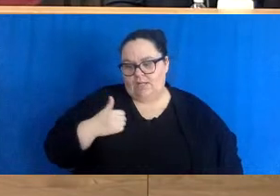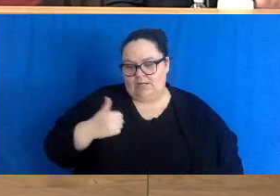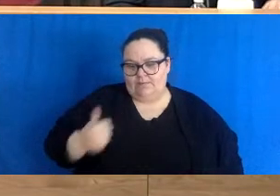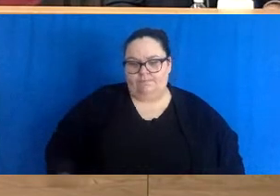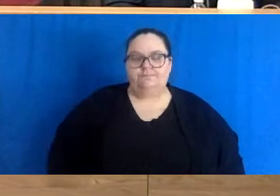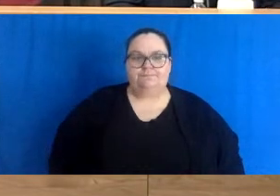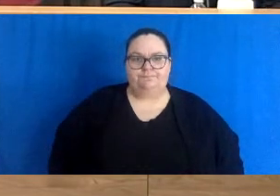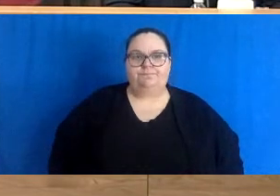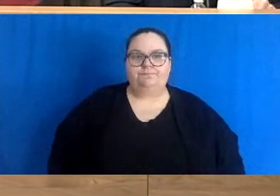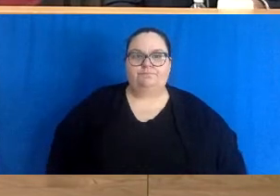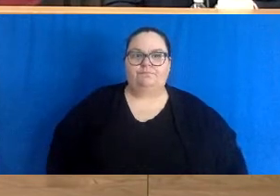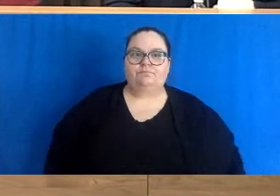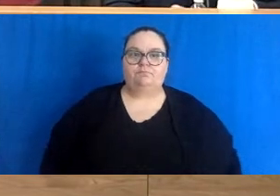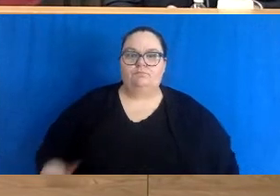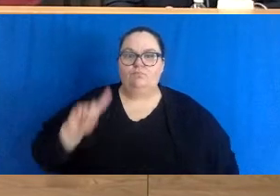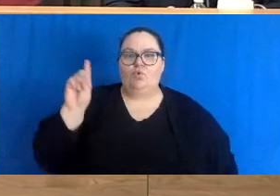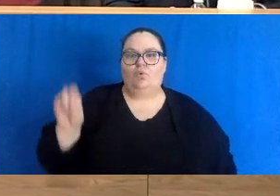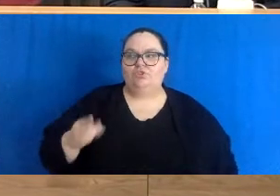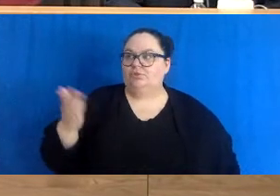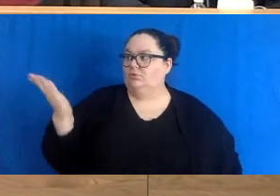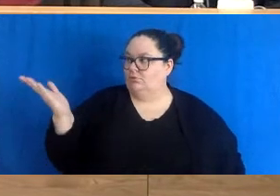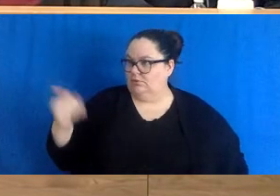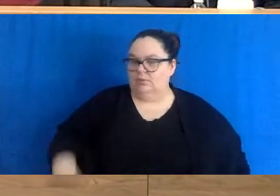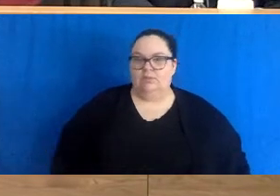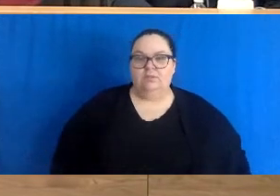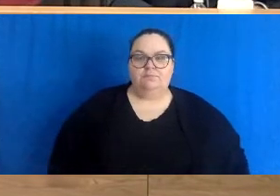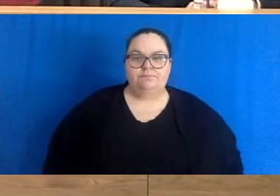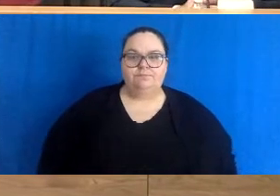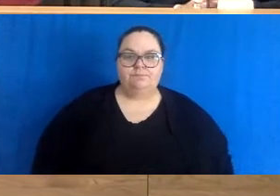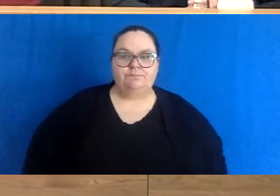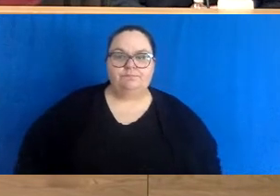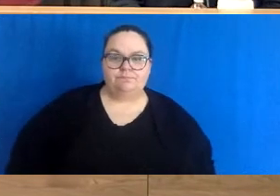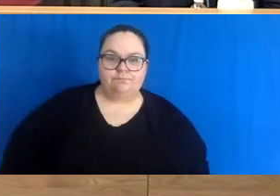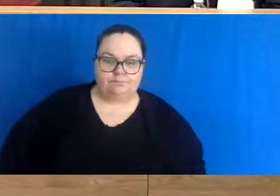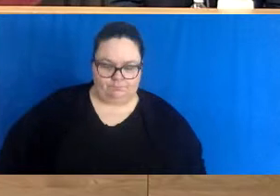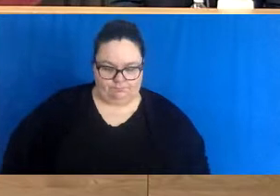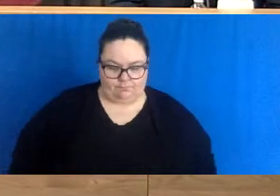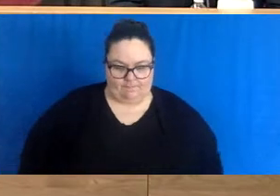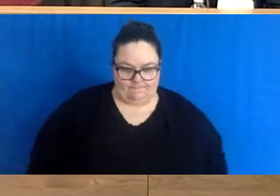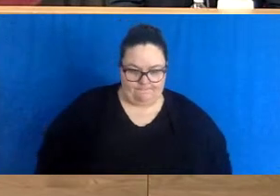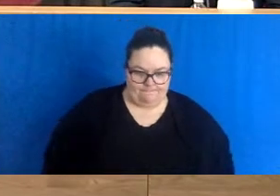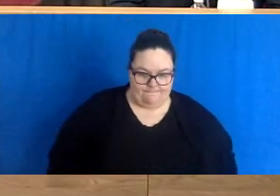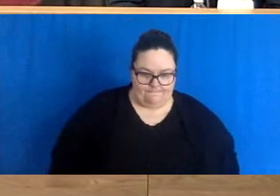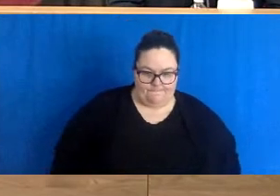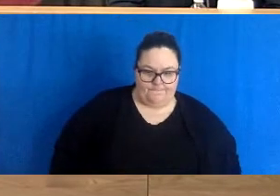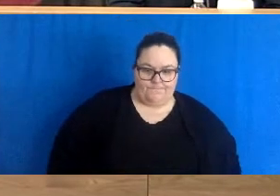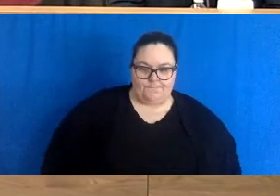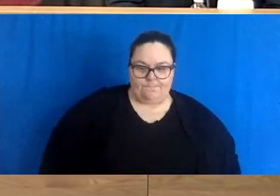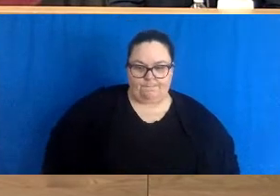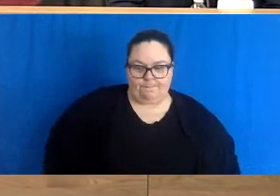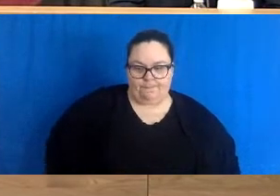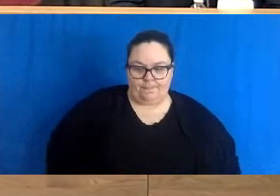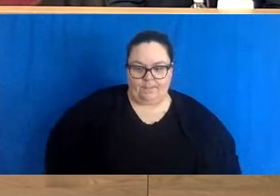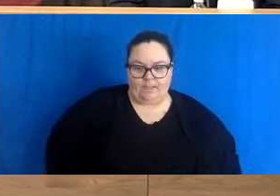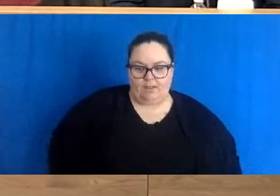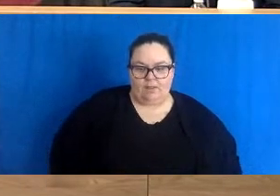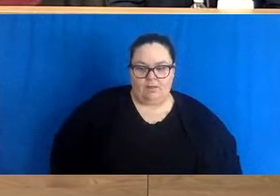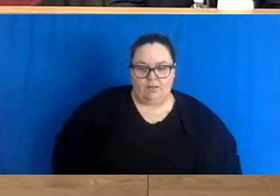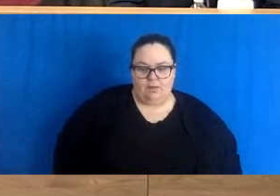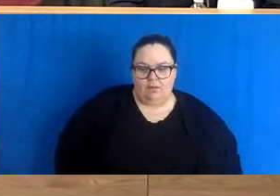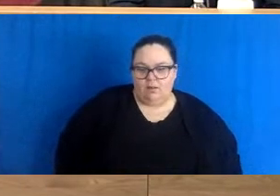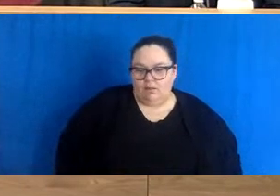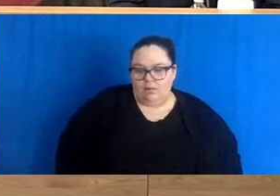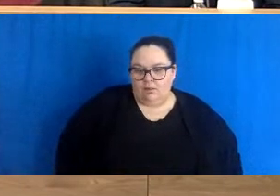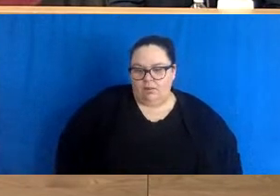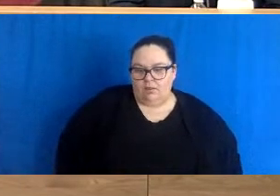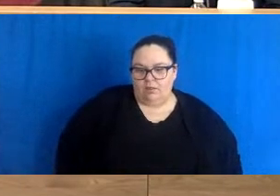my question is for Dr. Russell you answered it in English a few times I would like to get the explanation in French why did